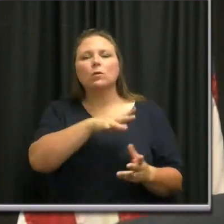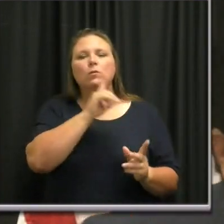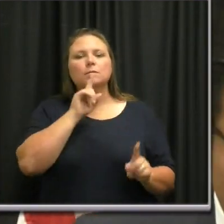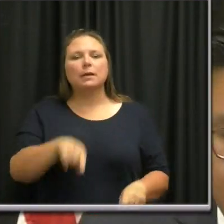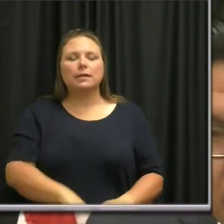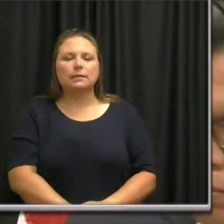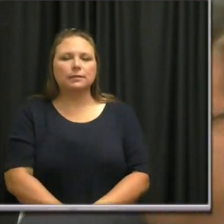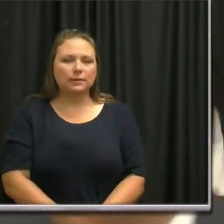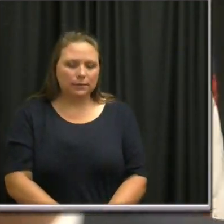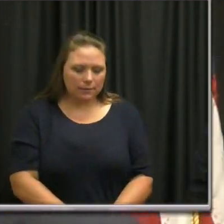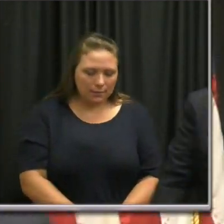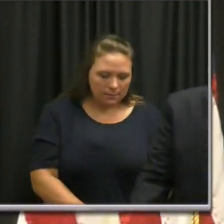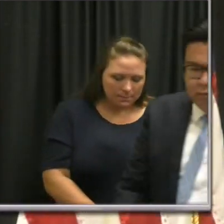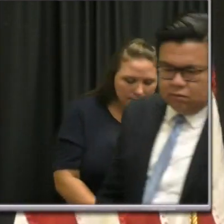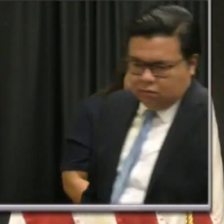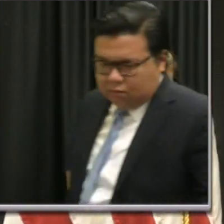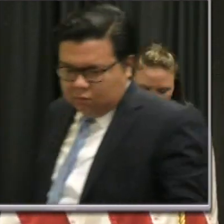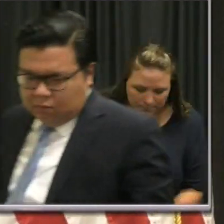Mayor Cooper.